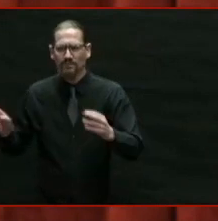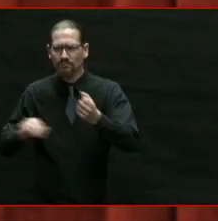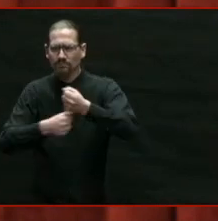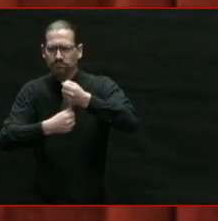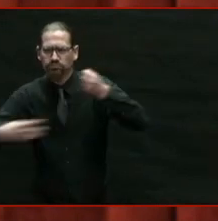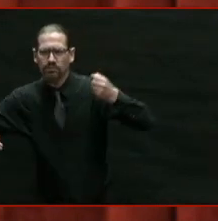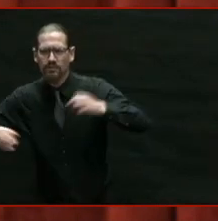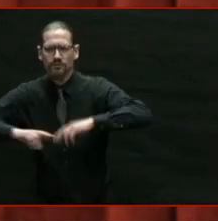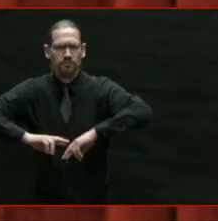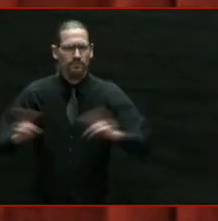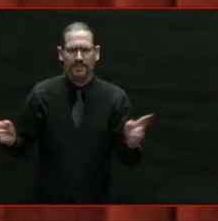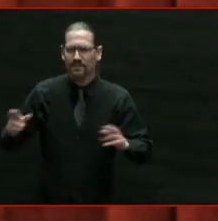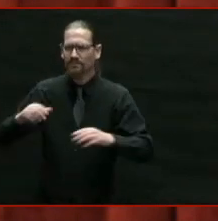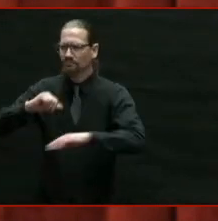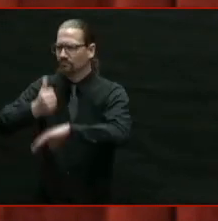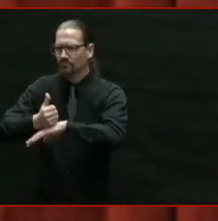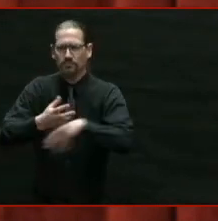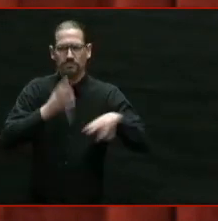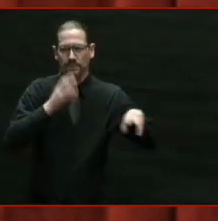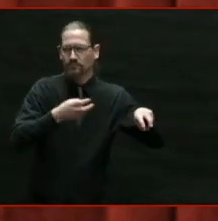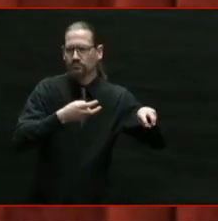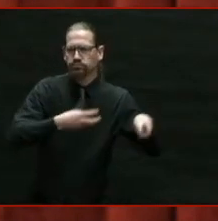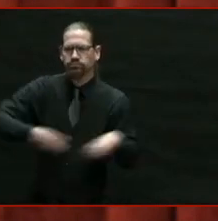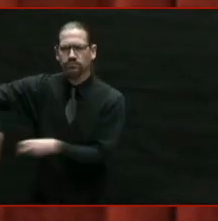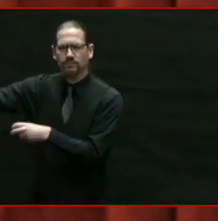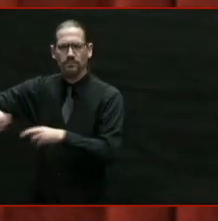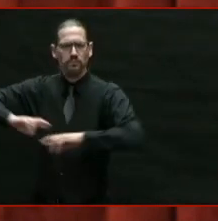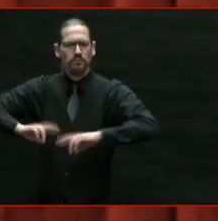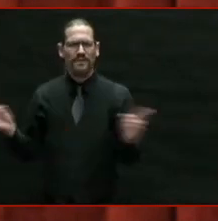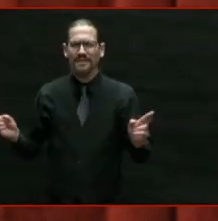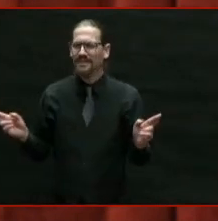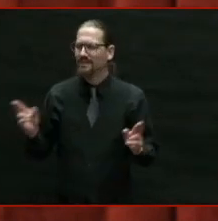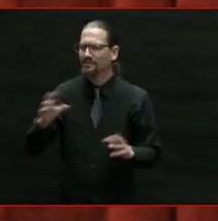So be reassured, as I am reassured,